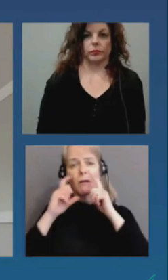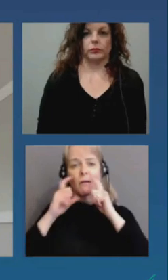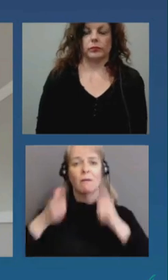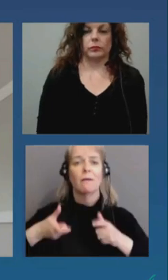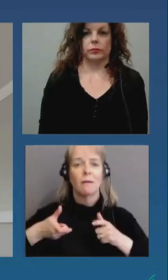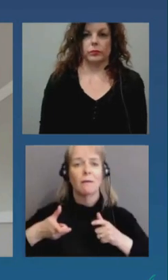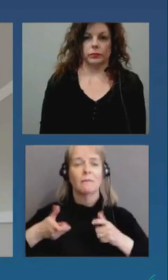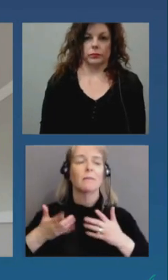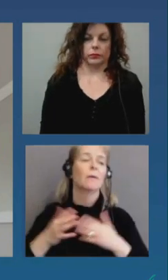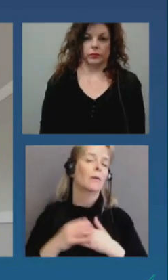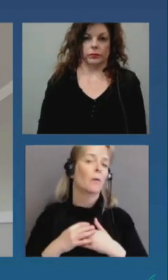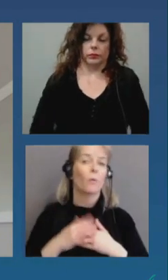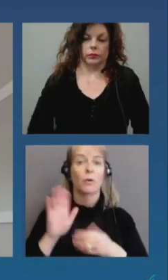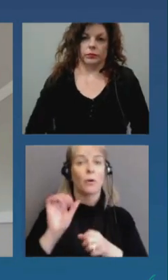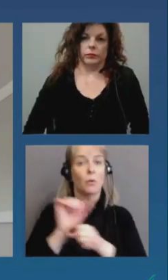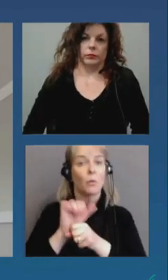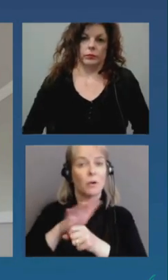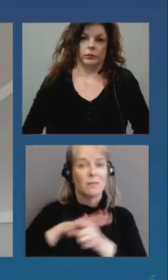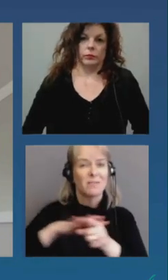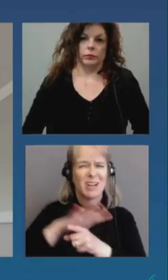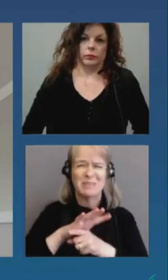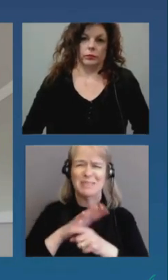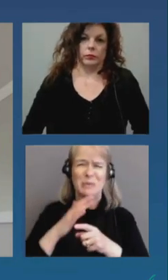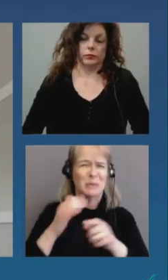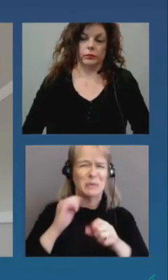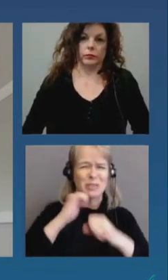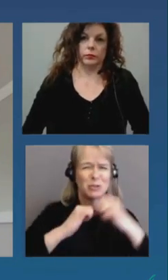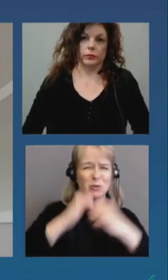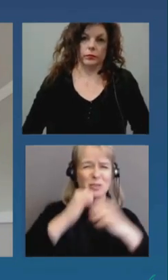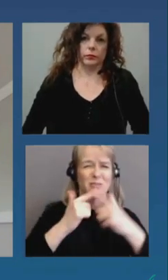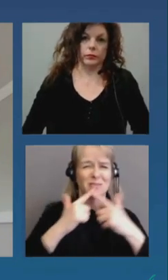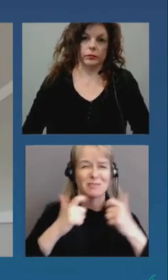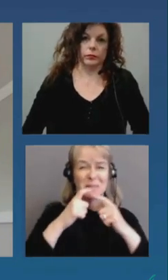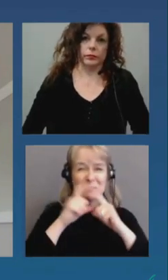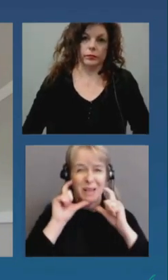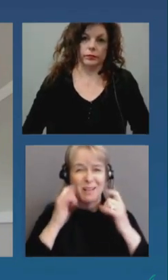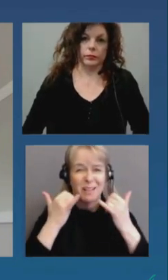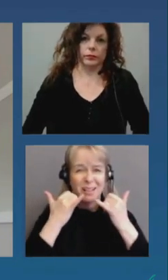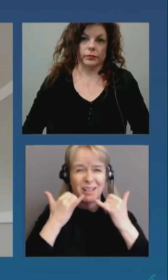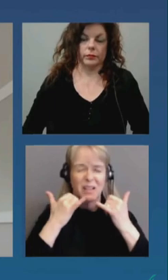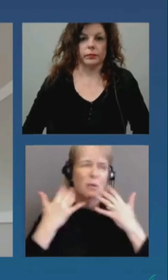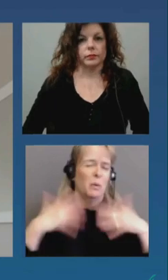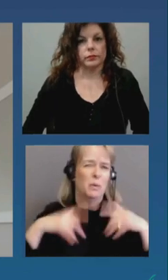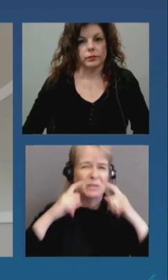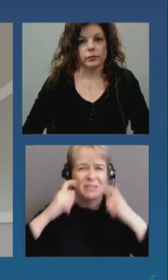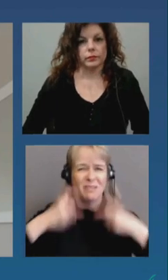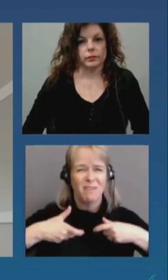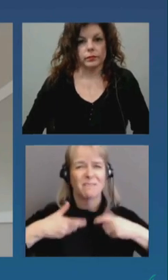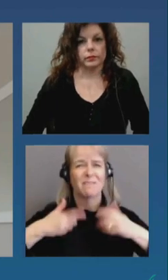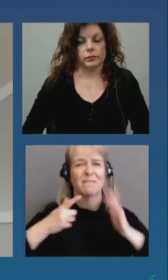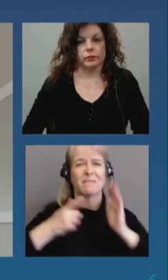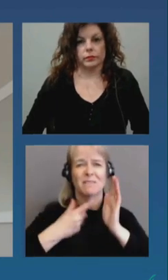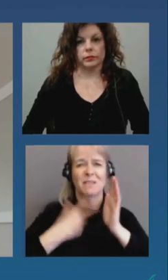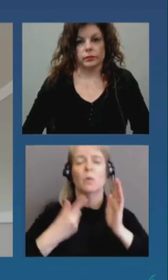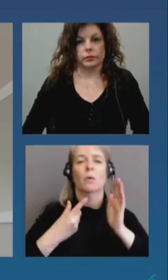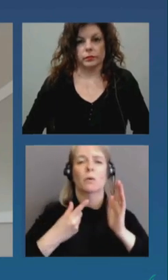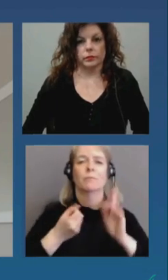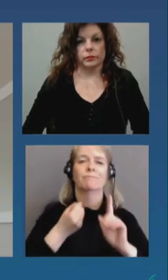maintain mask mask use um the the the